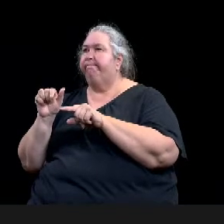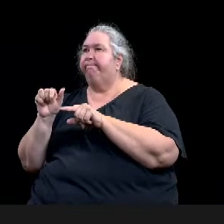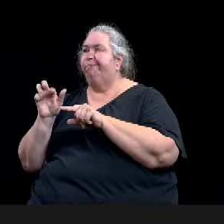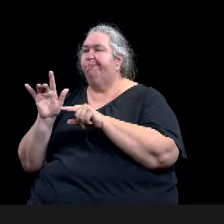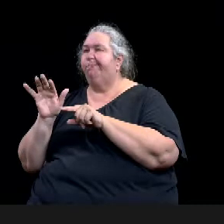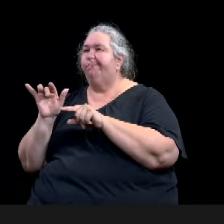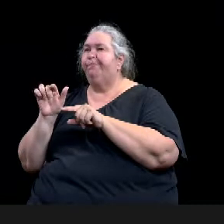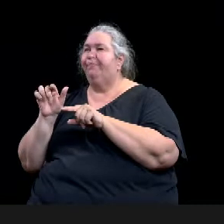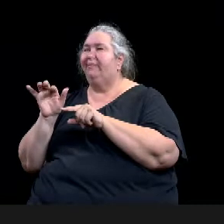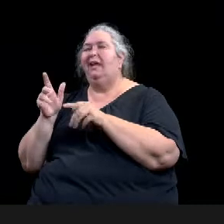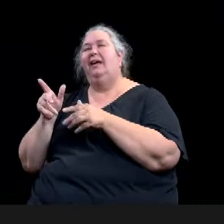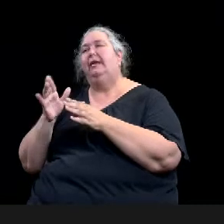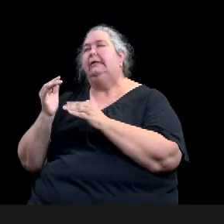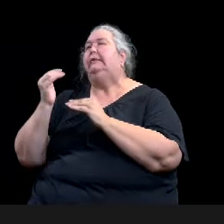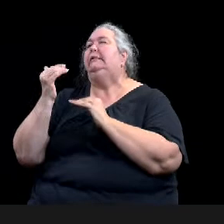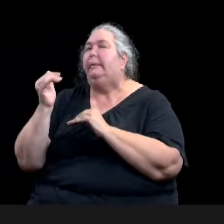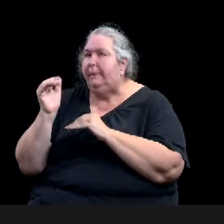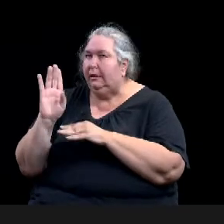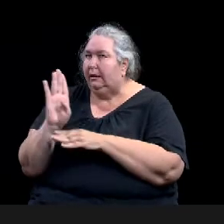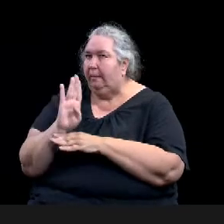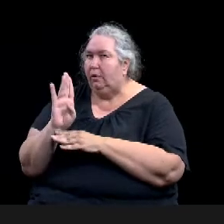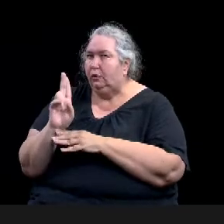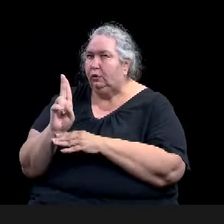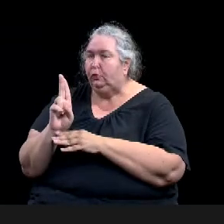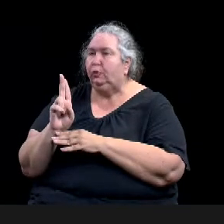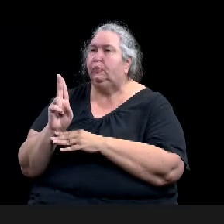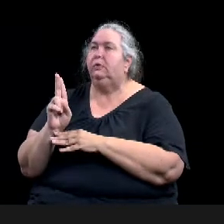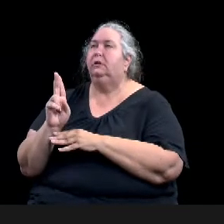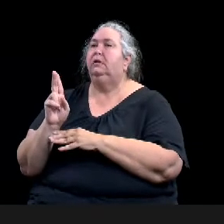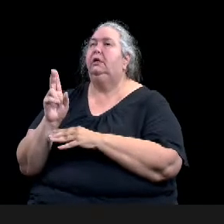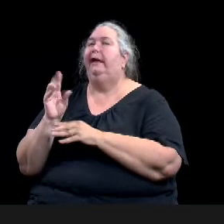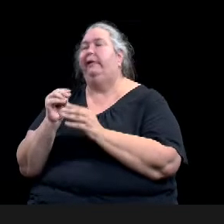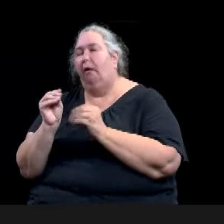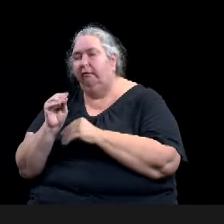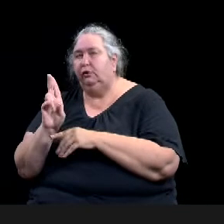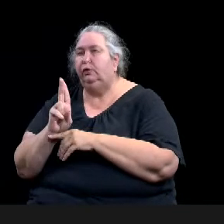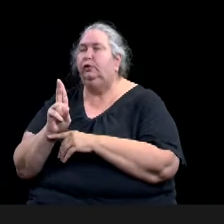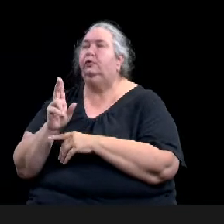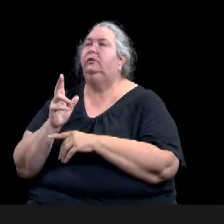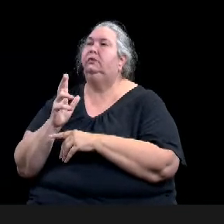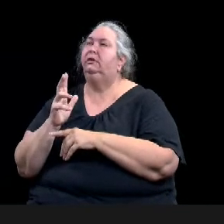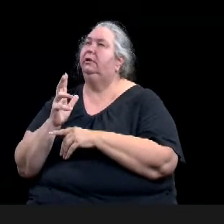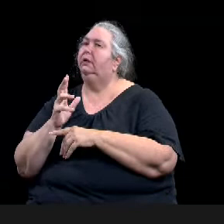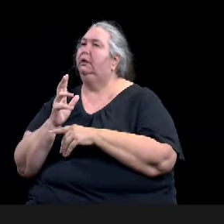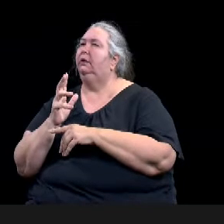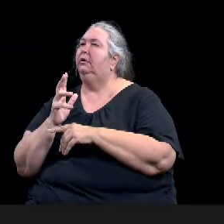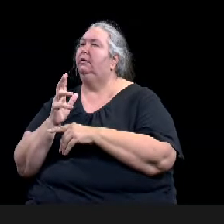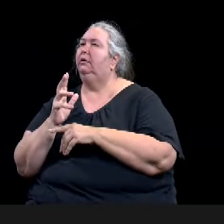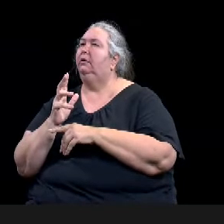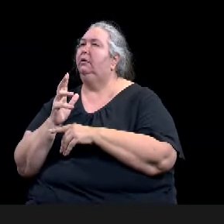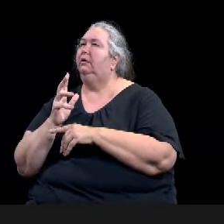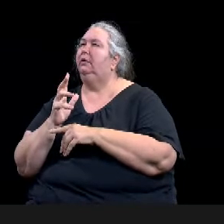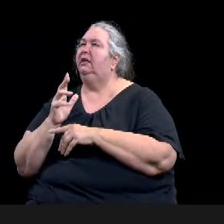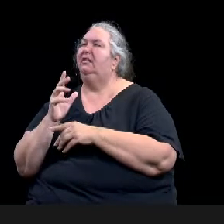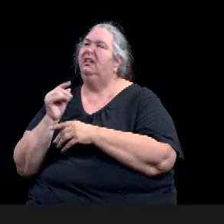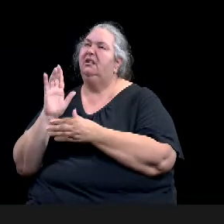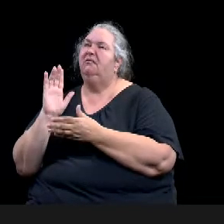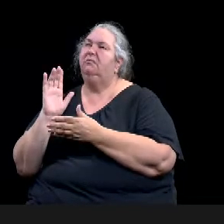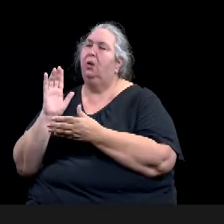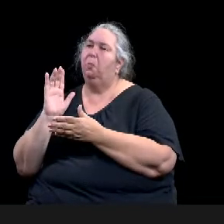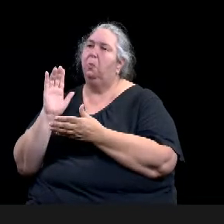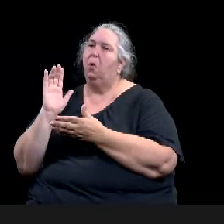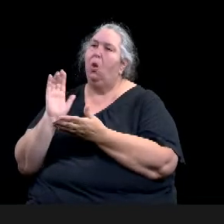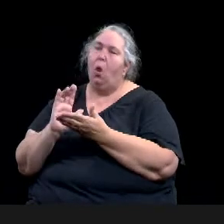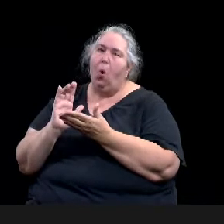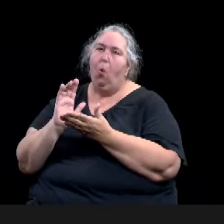intensity residential uses, uh, single family duplexes. Uh, we did with this one. Oh,